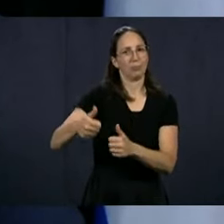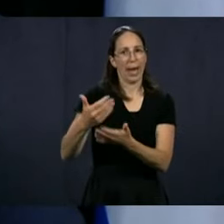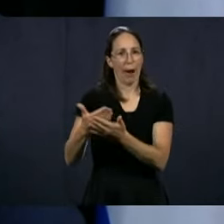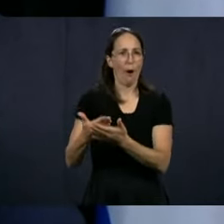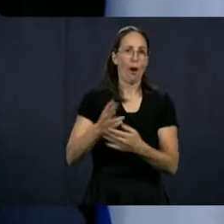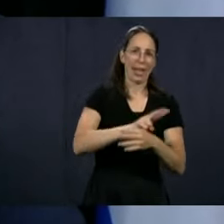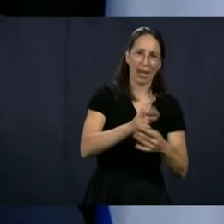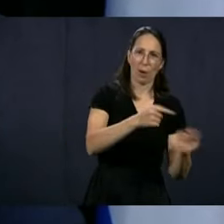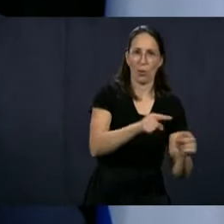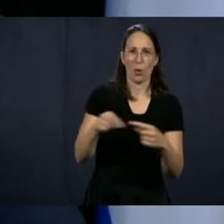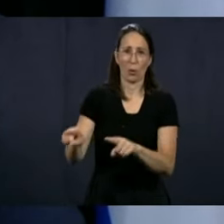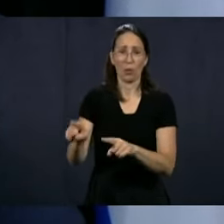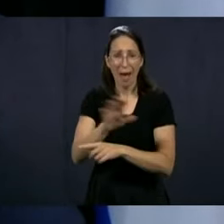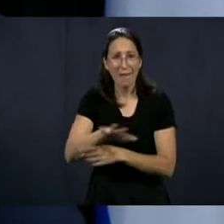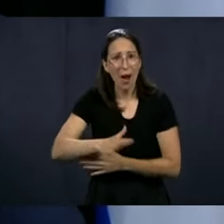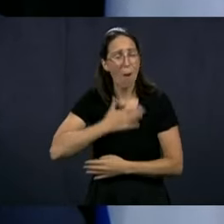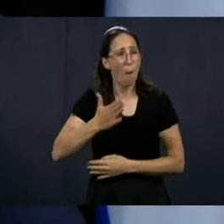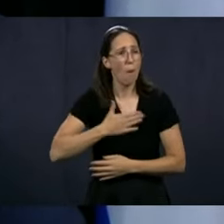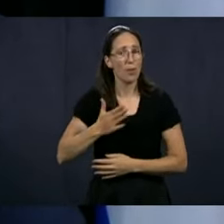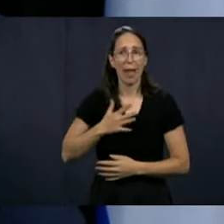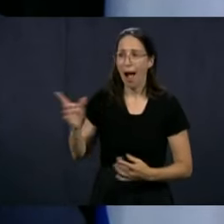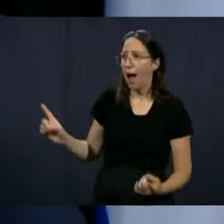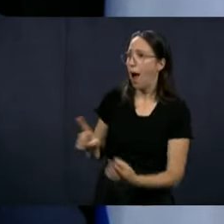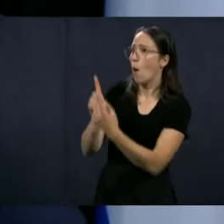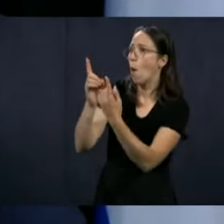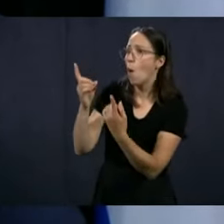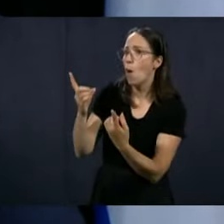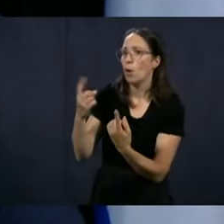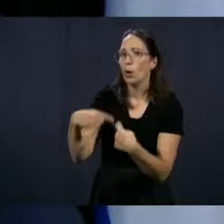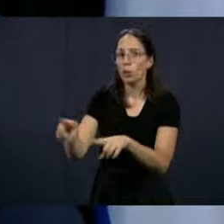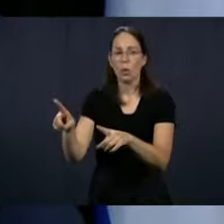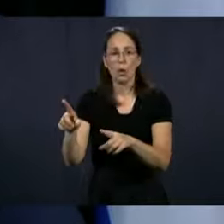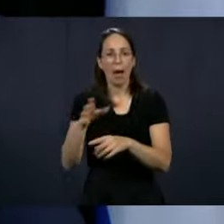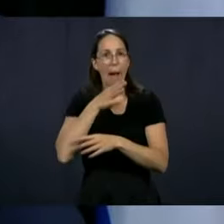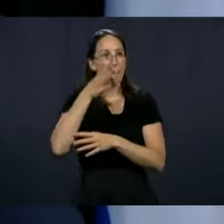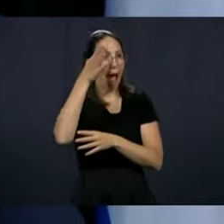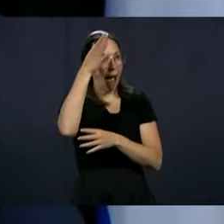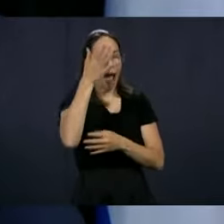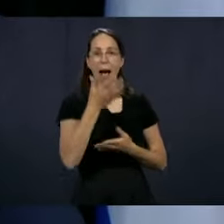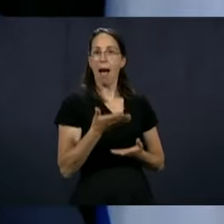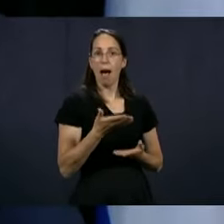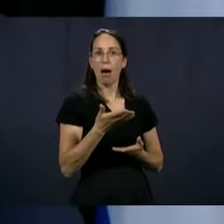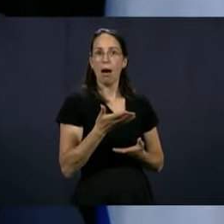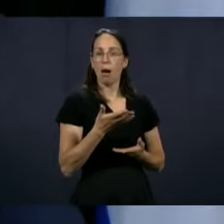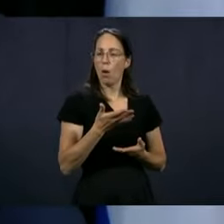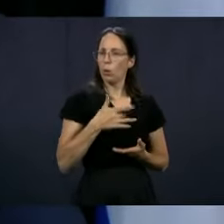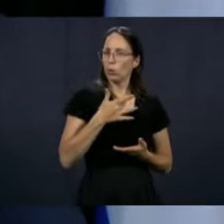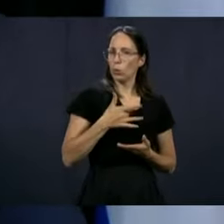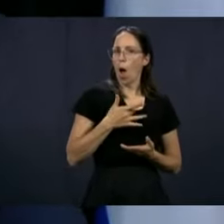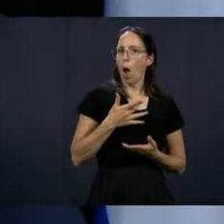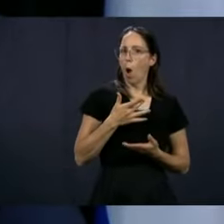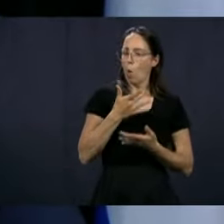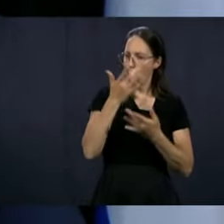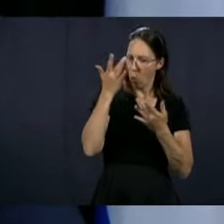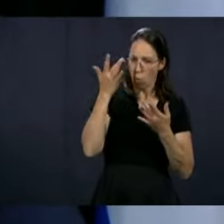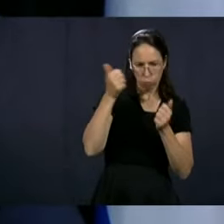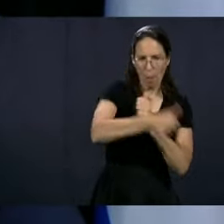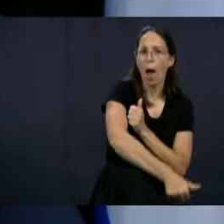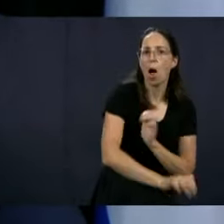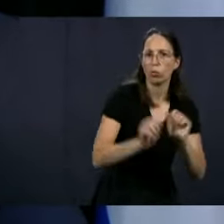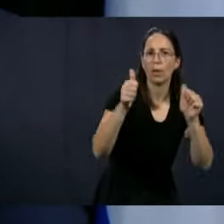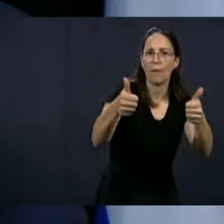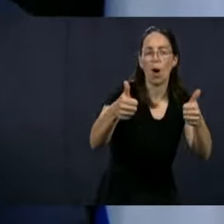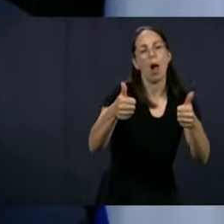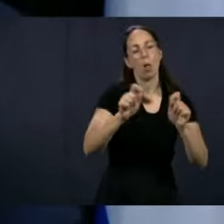It went well. It The children were happy to go back to school. The parents were relieved. And the parents have really gone to another